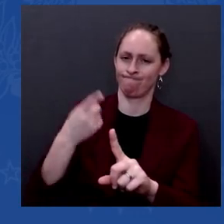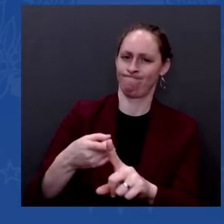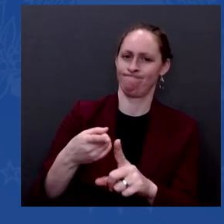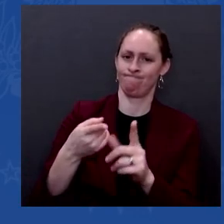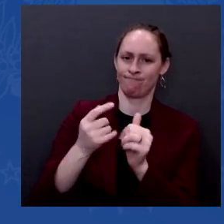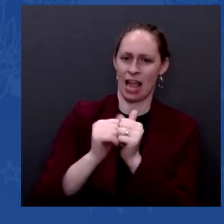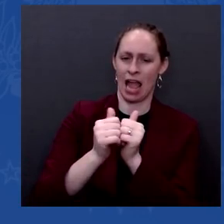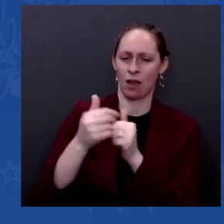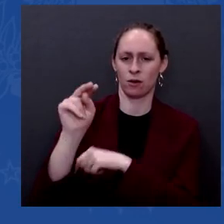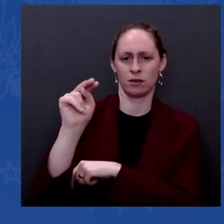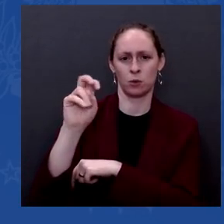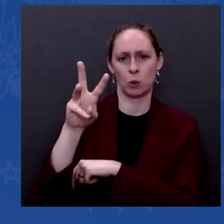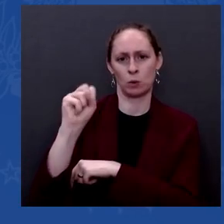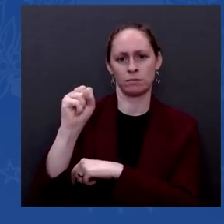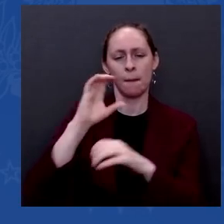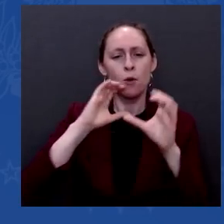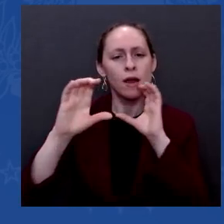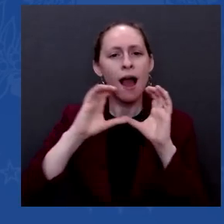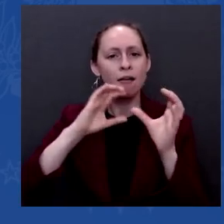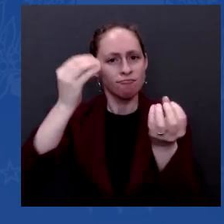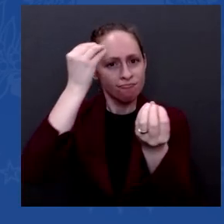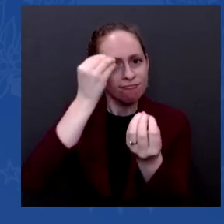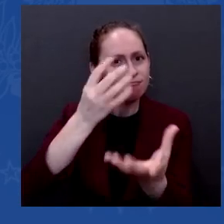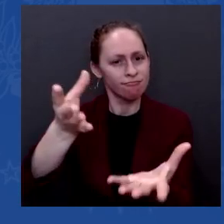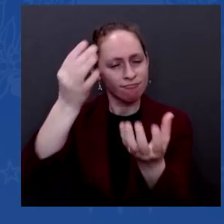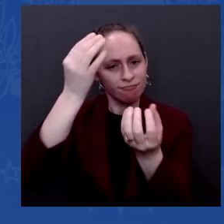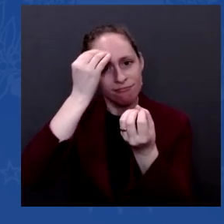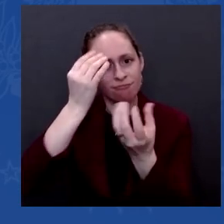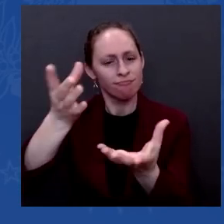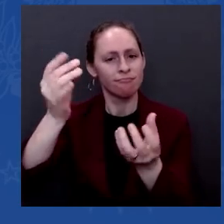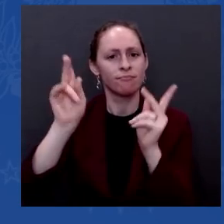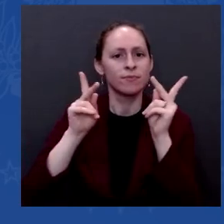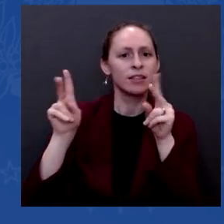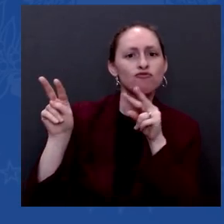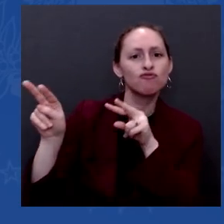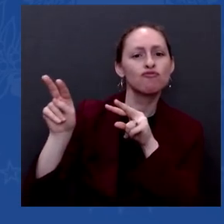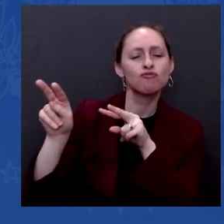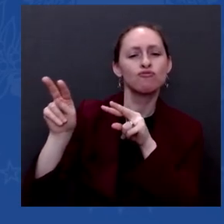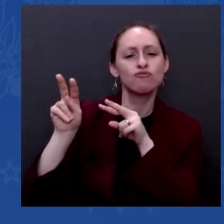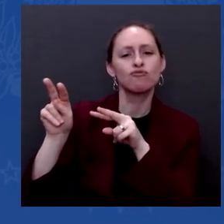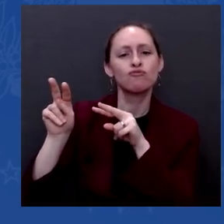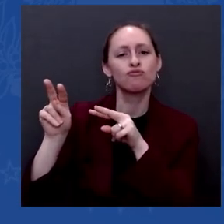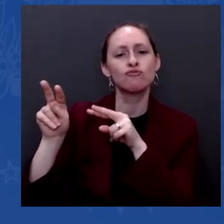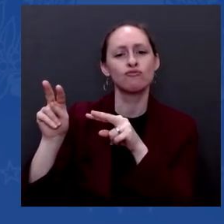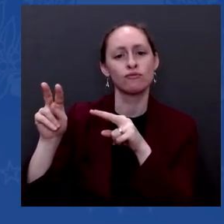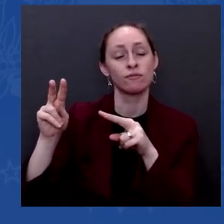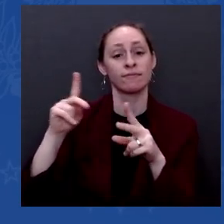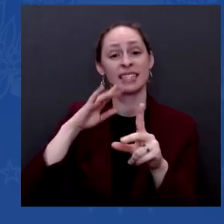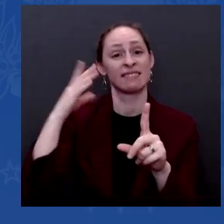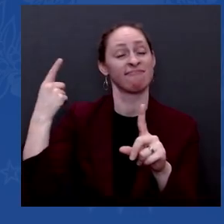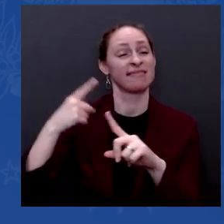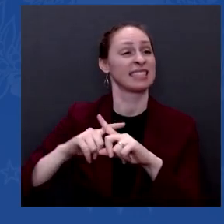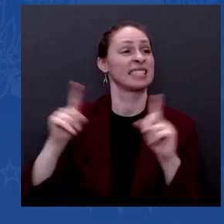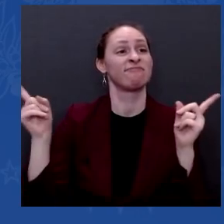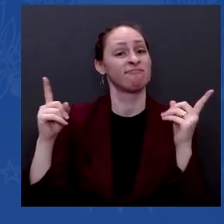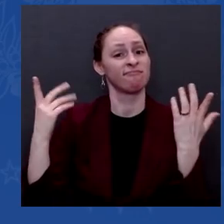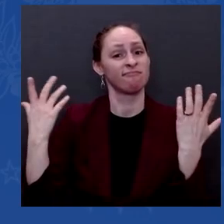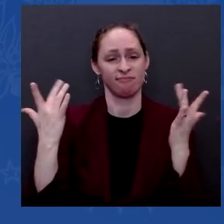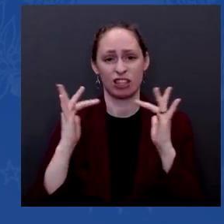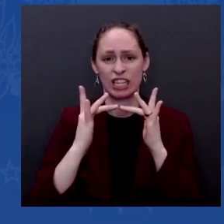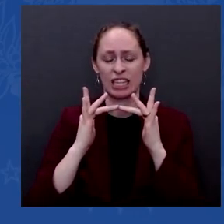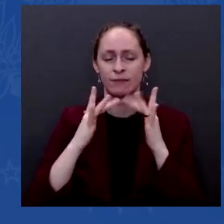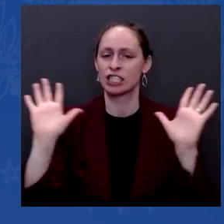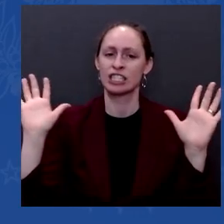because of everything from a thing called the internet. It's changed because of the way in which we have